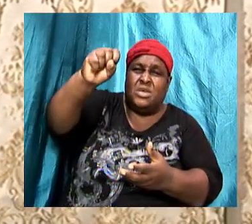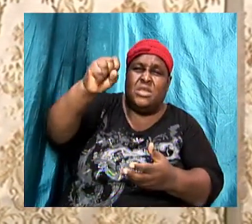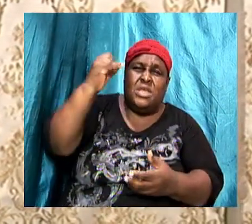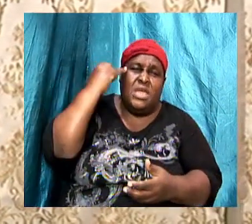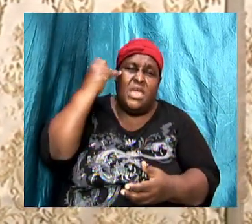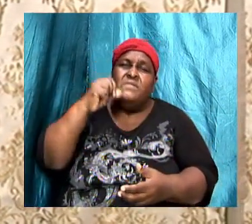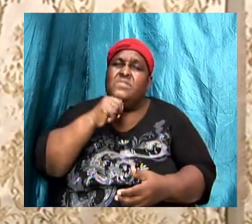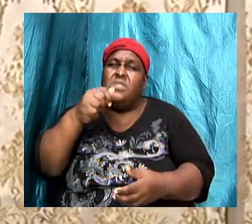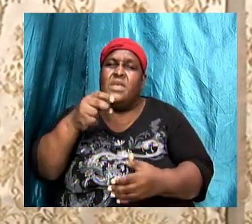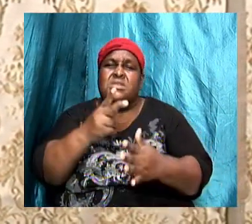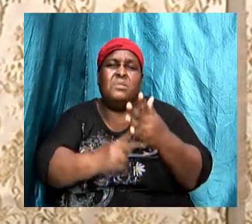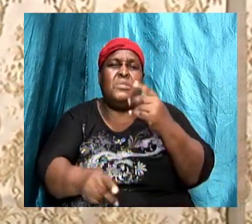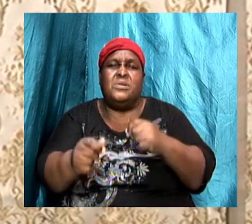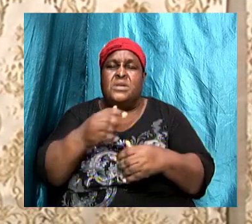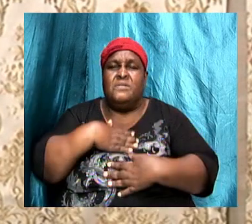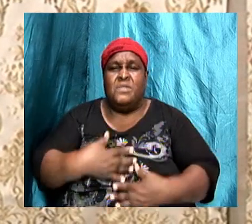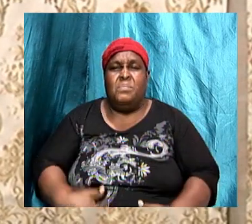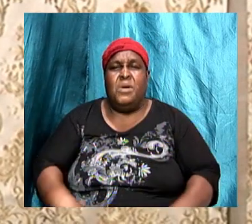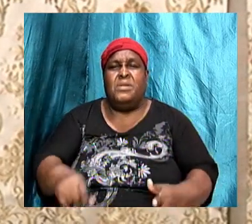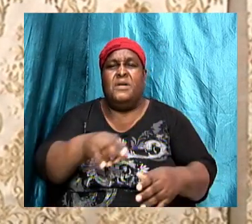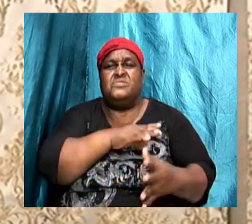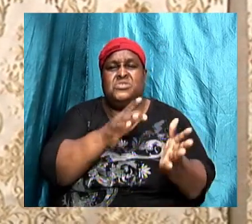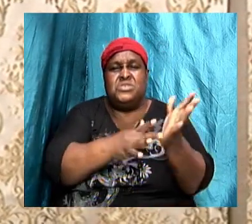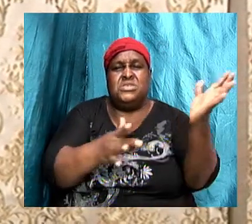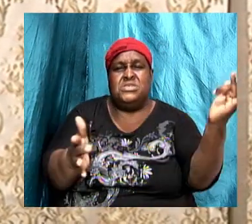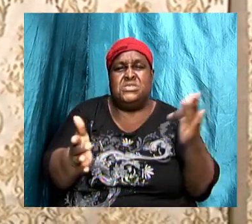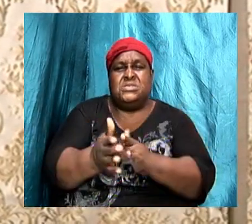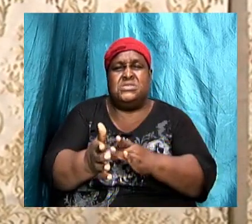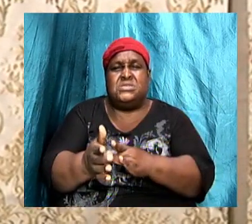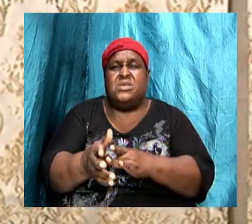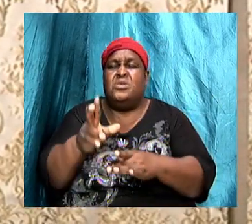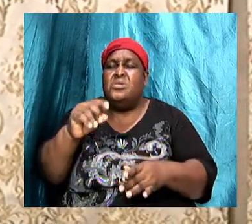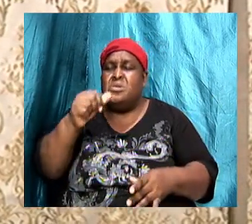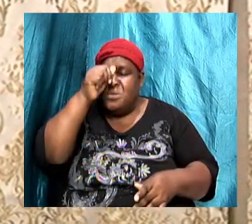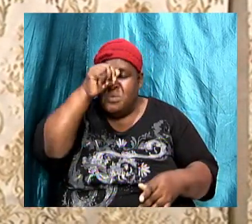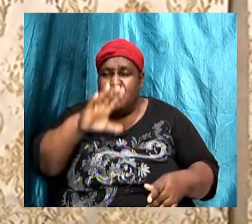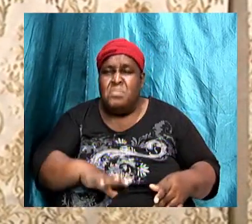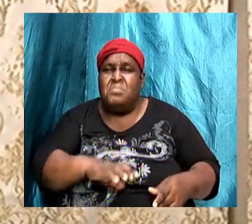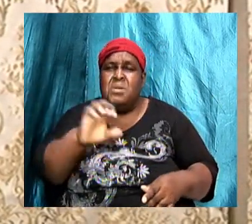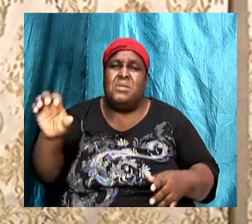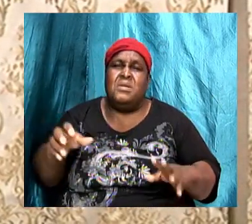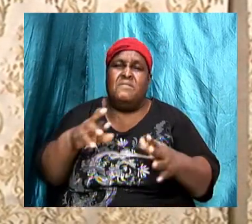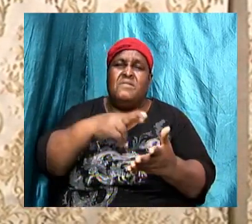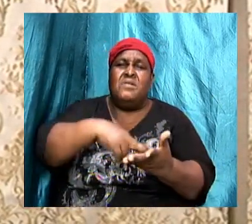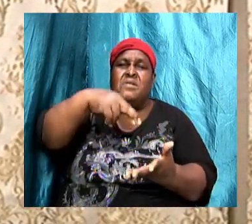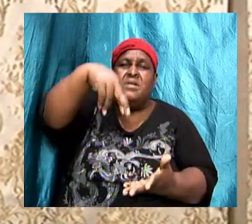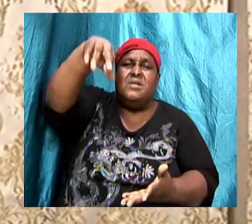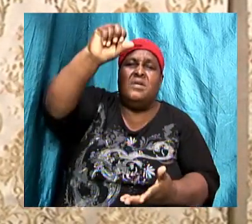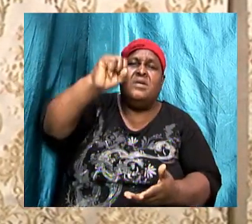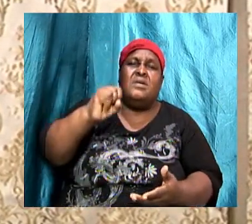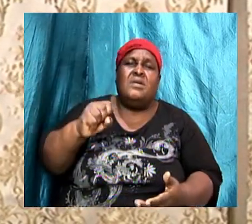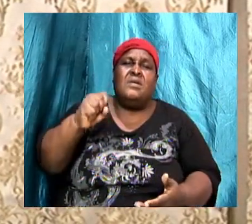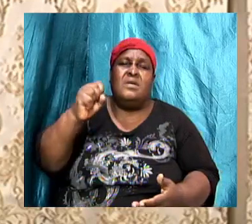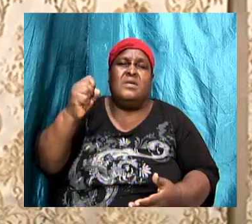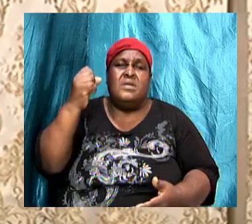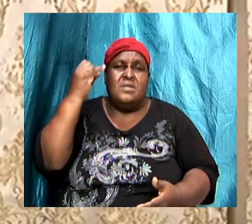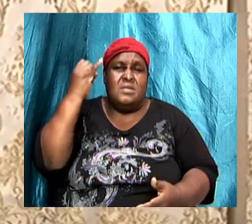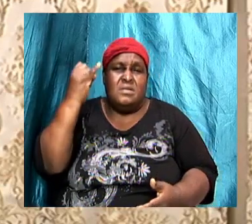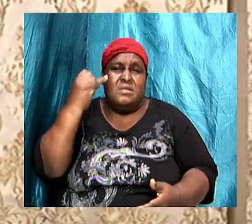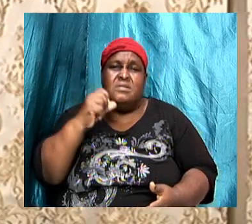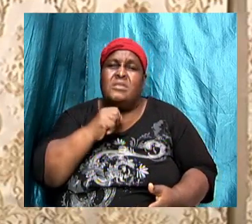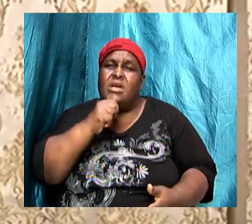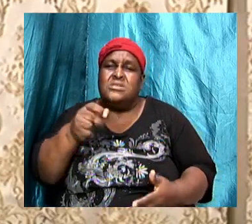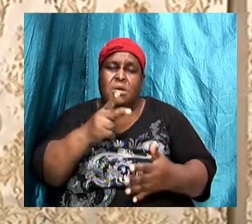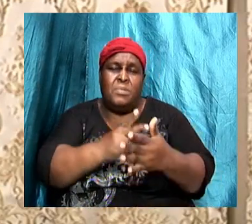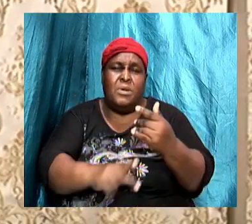of the body of Christ. No man will ever be raptured if you are not a part of the church